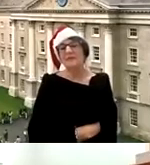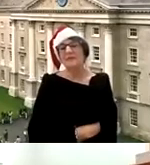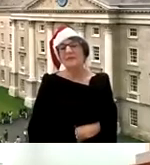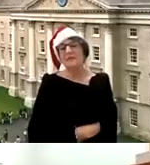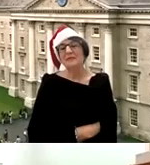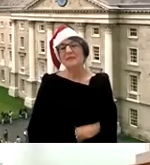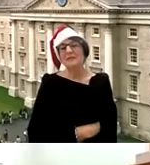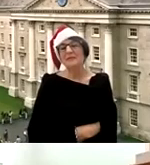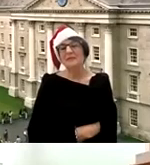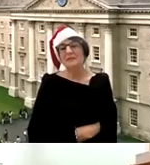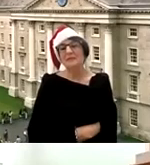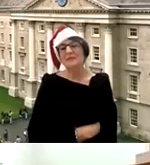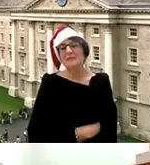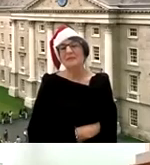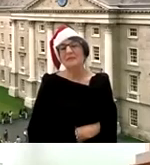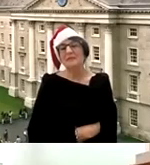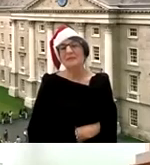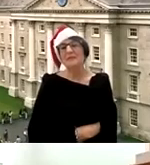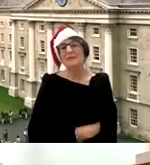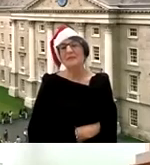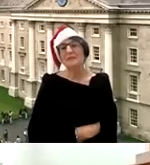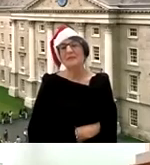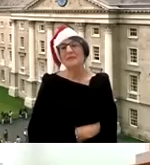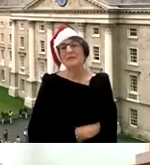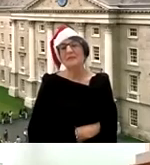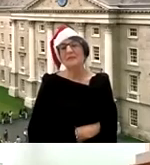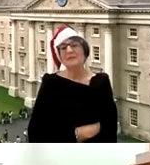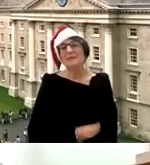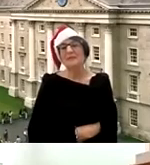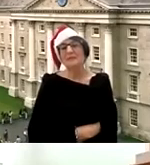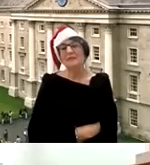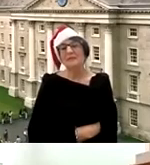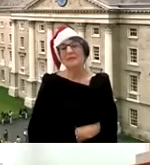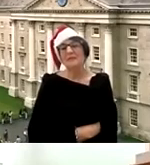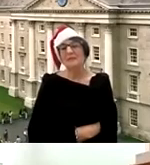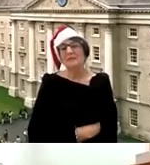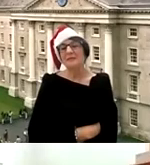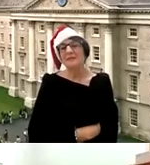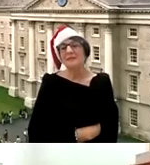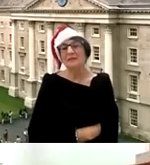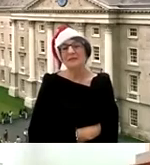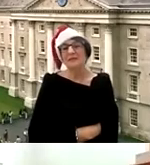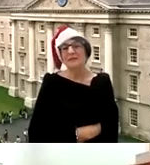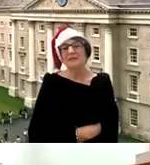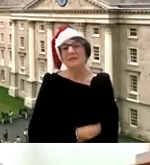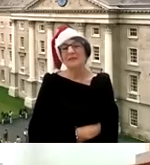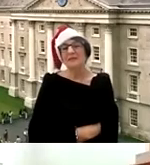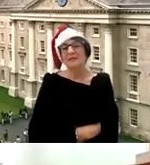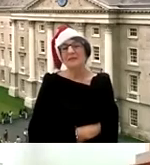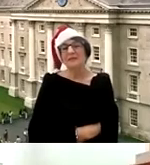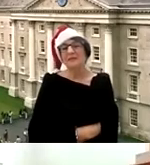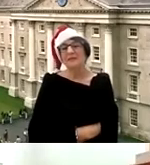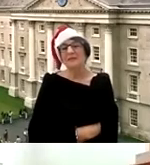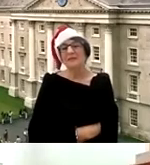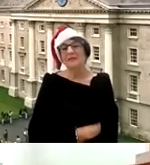christmas uh uh themed crafts the next week they're doing christmas themed baking um and and working and card making for for families and